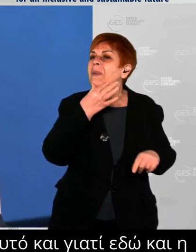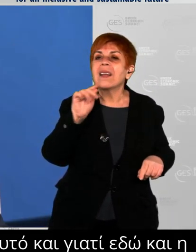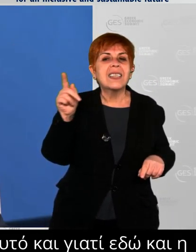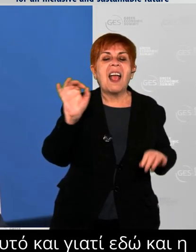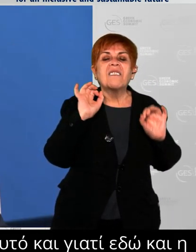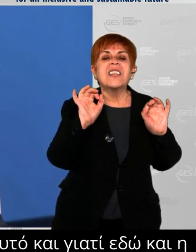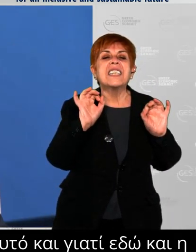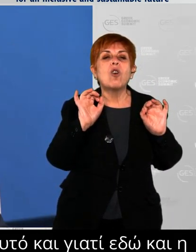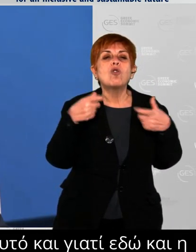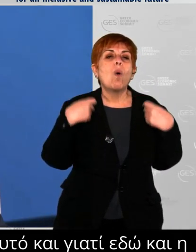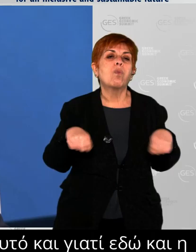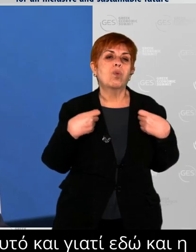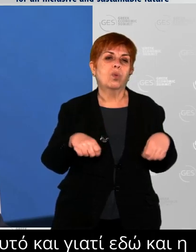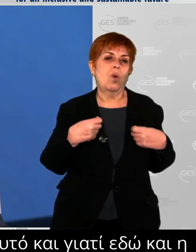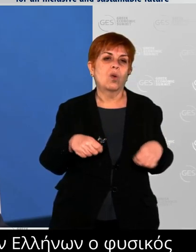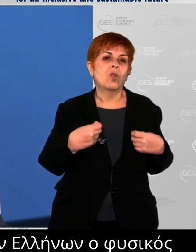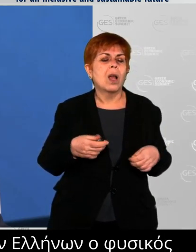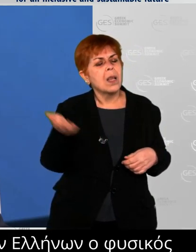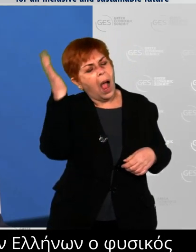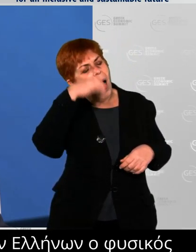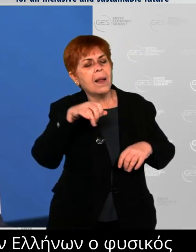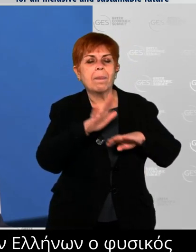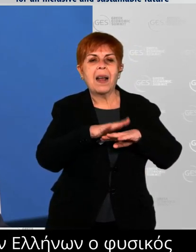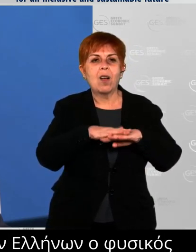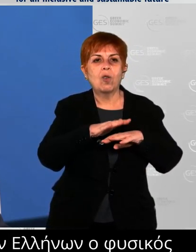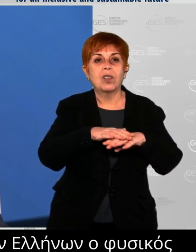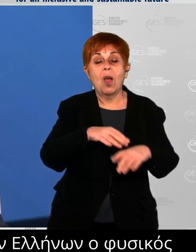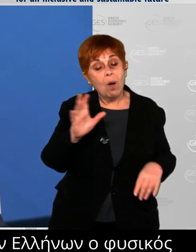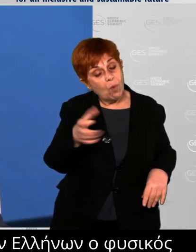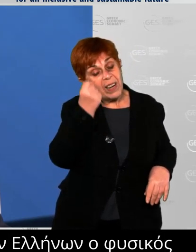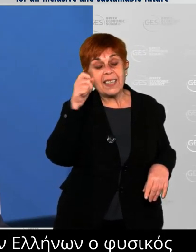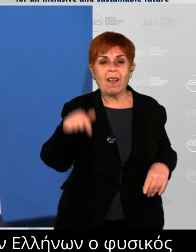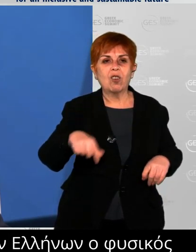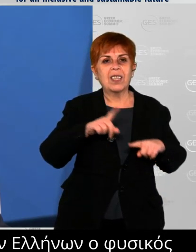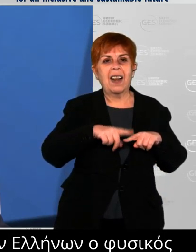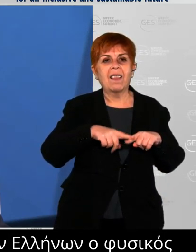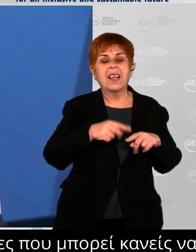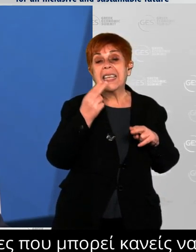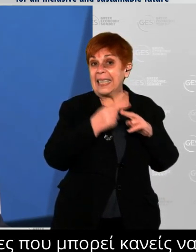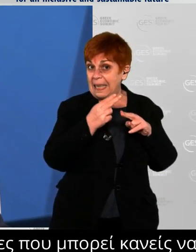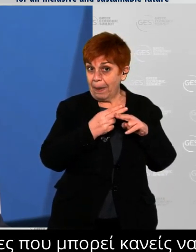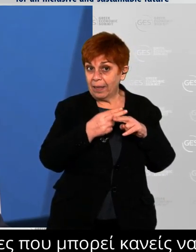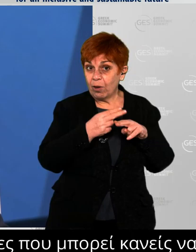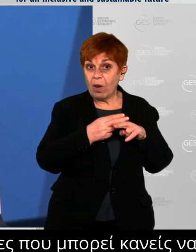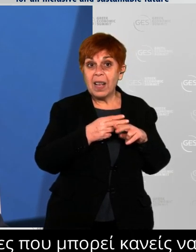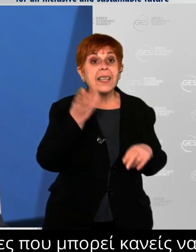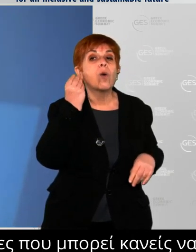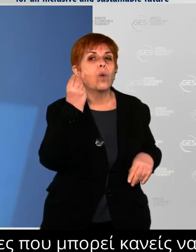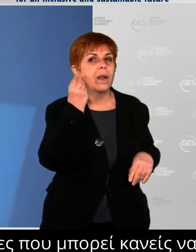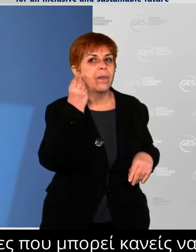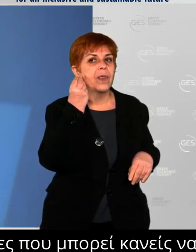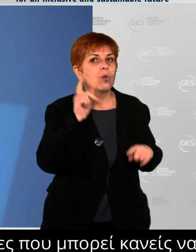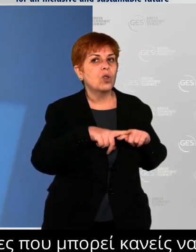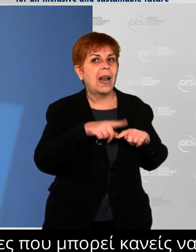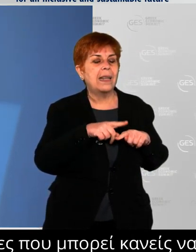I think listening to our Greek hosts. You know, I always say a huge part of the job